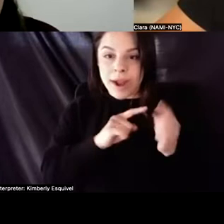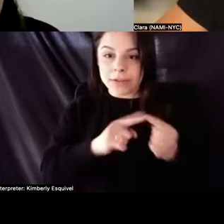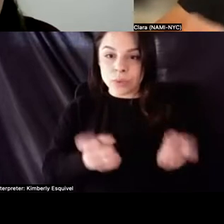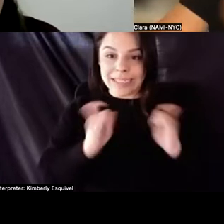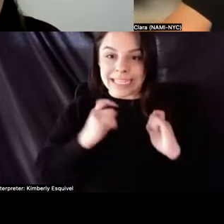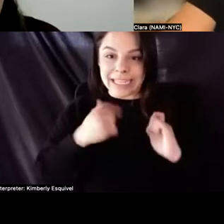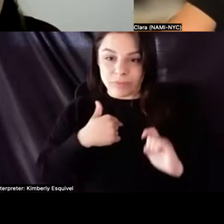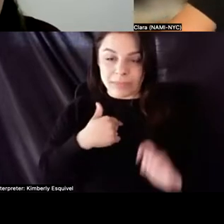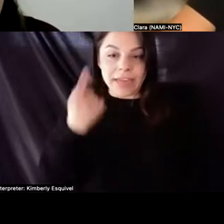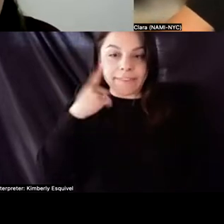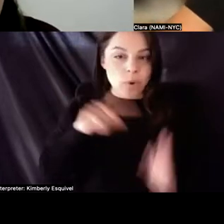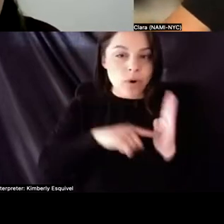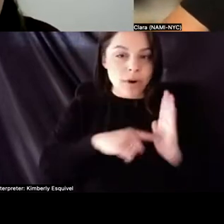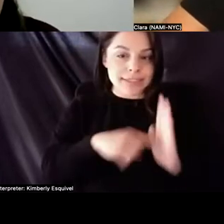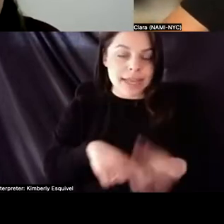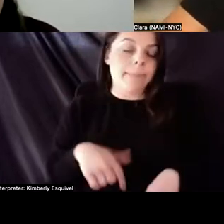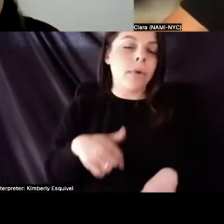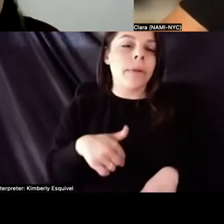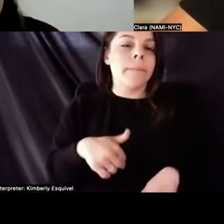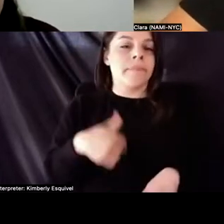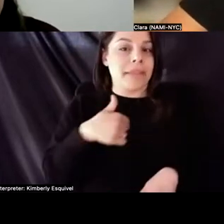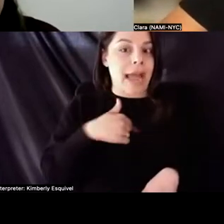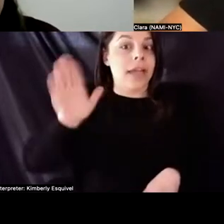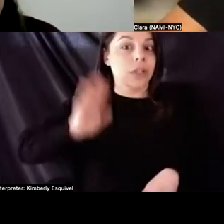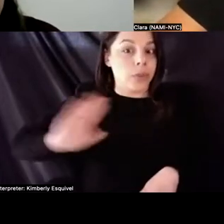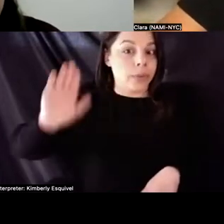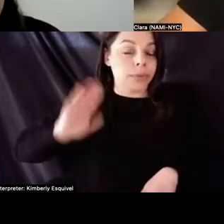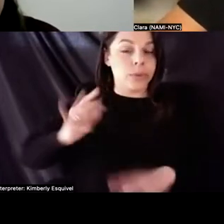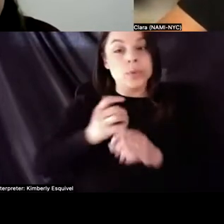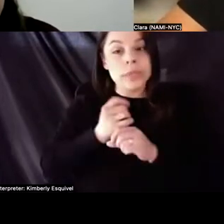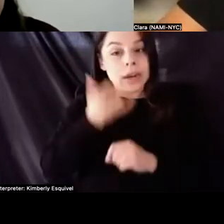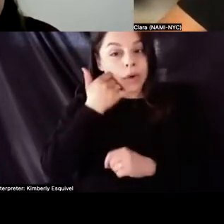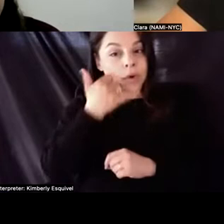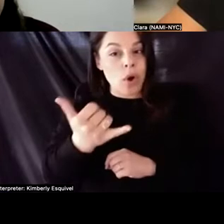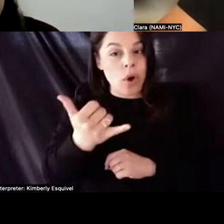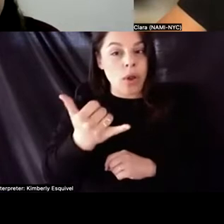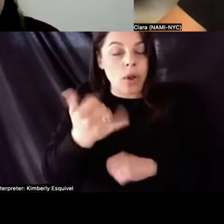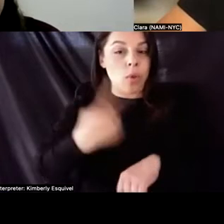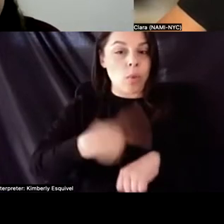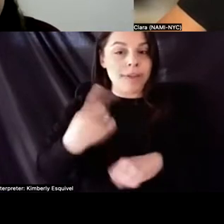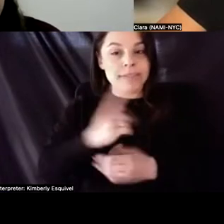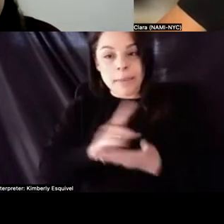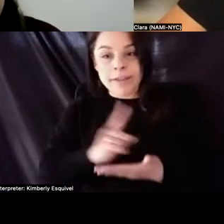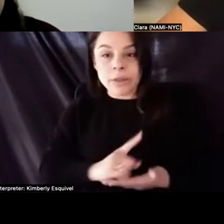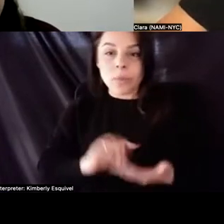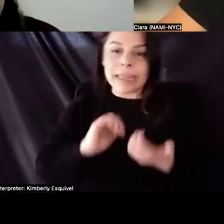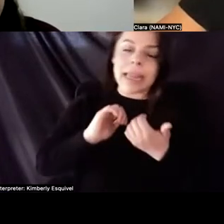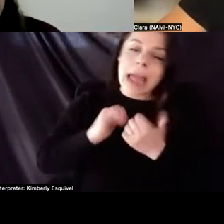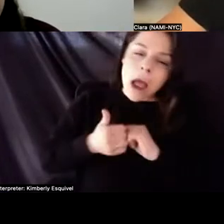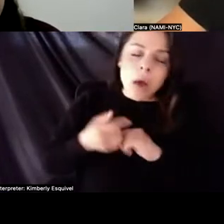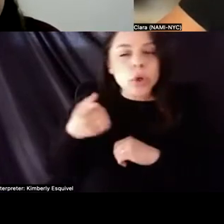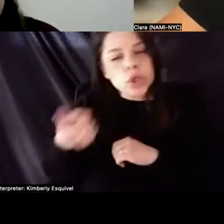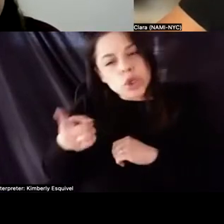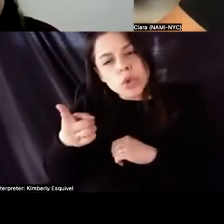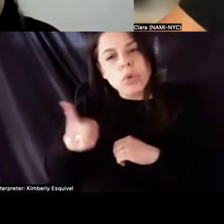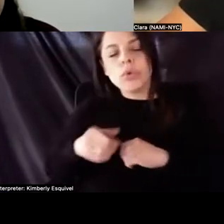So for example, I used to get a call once a week. How are you? Uh, you